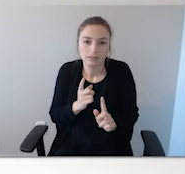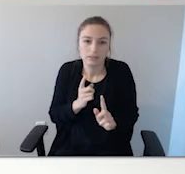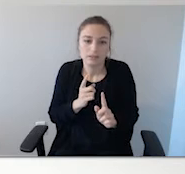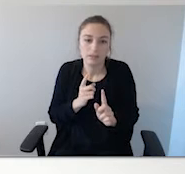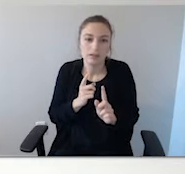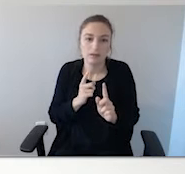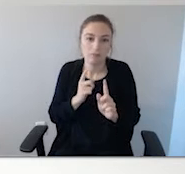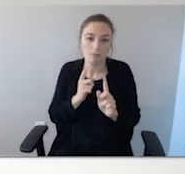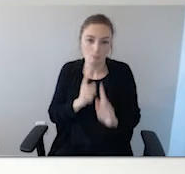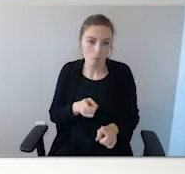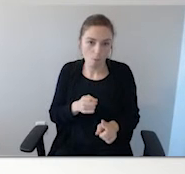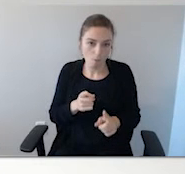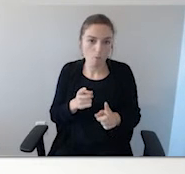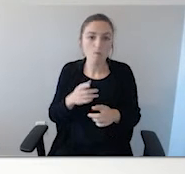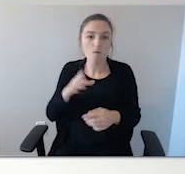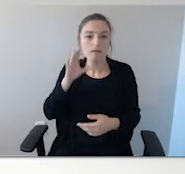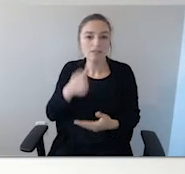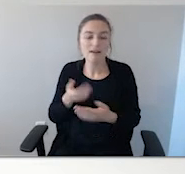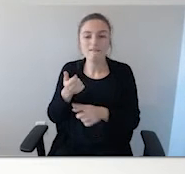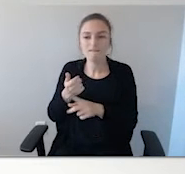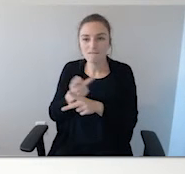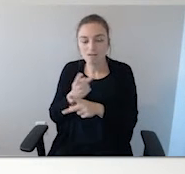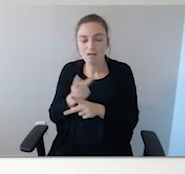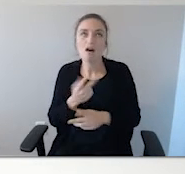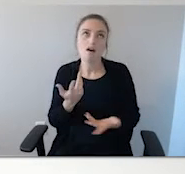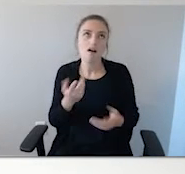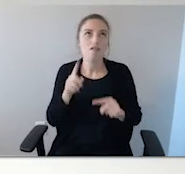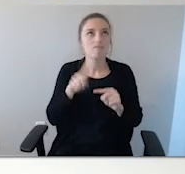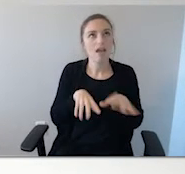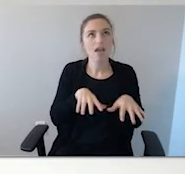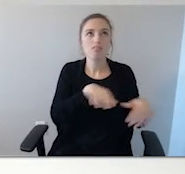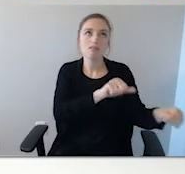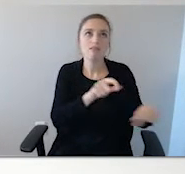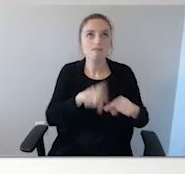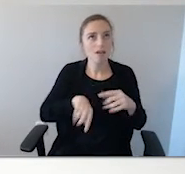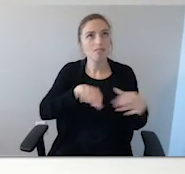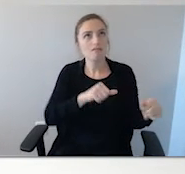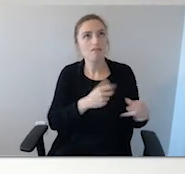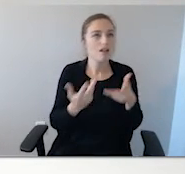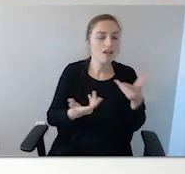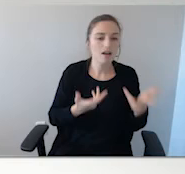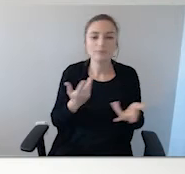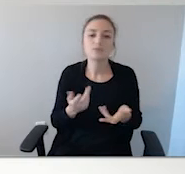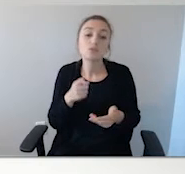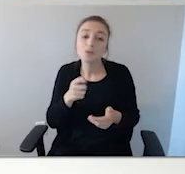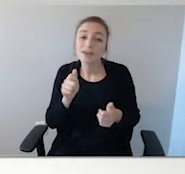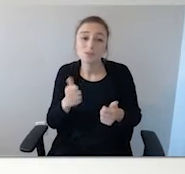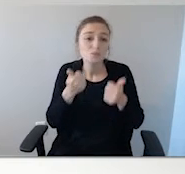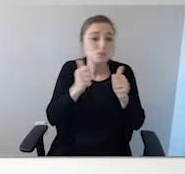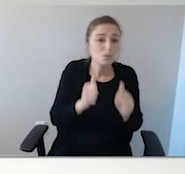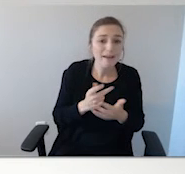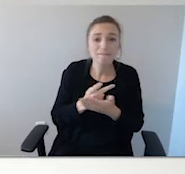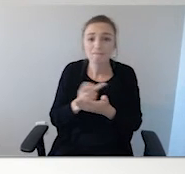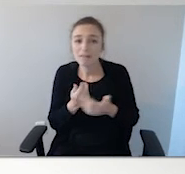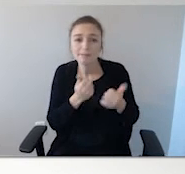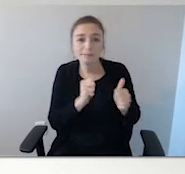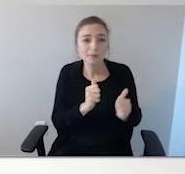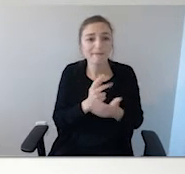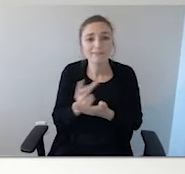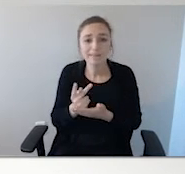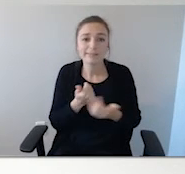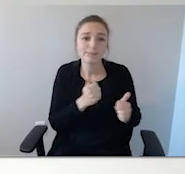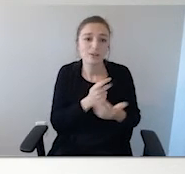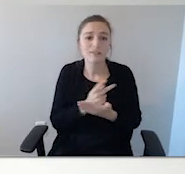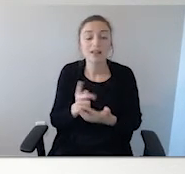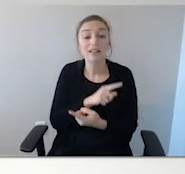little bit of that because he found out that it wasn't going to work, him trying to get out the door. So you'll have to find what works best for you. There are people in